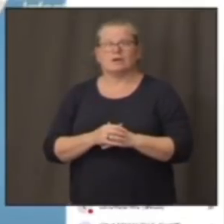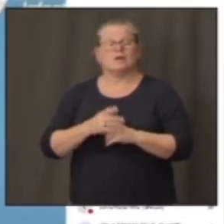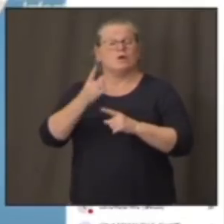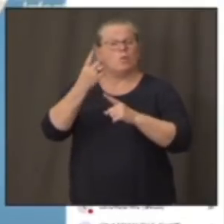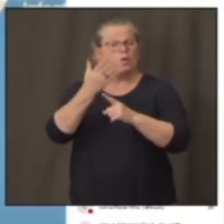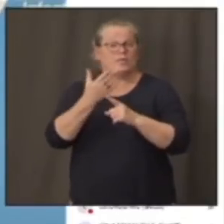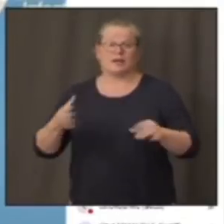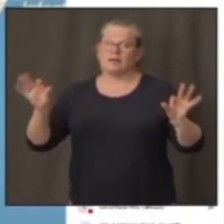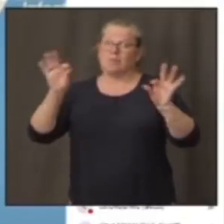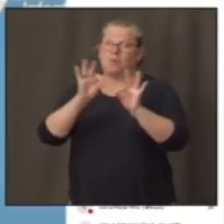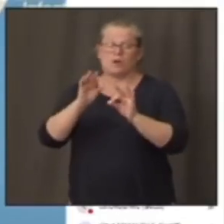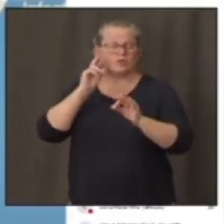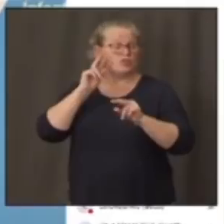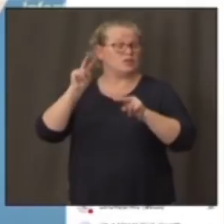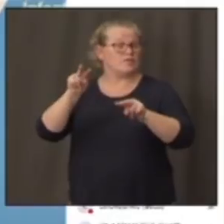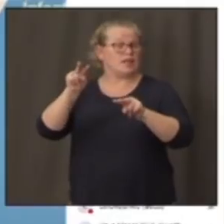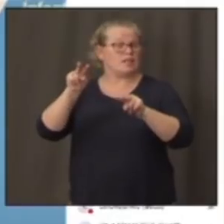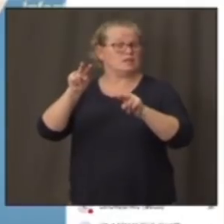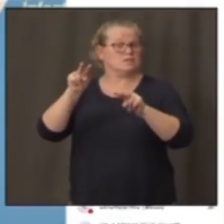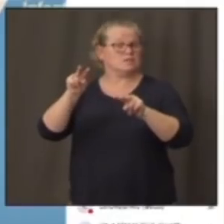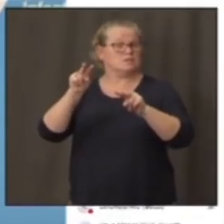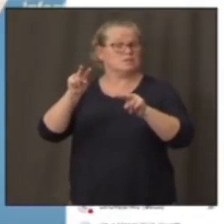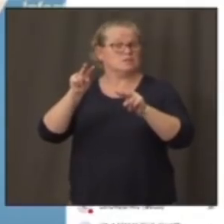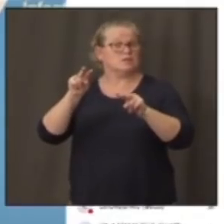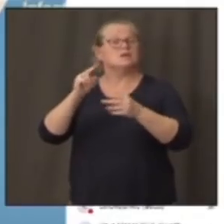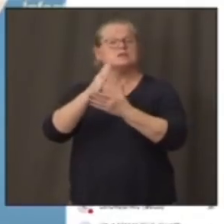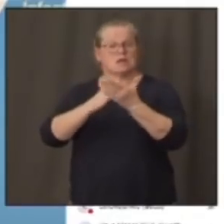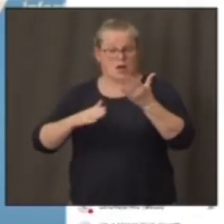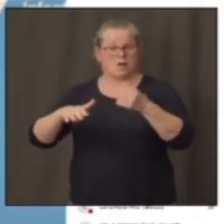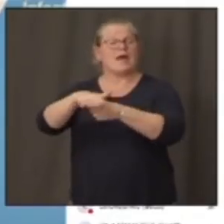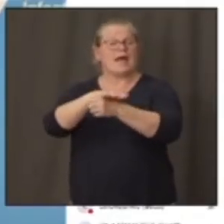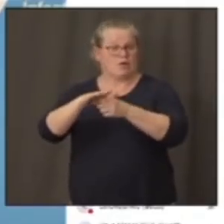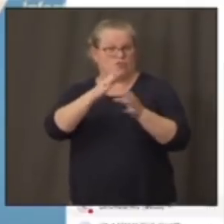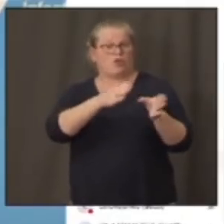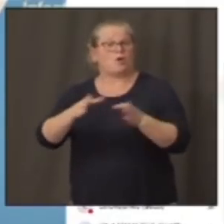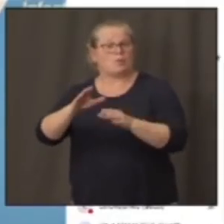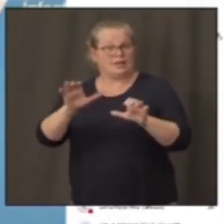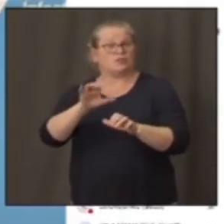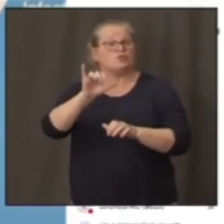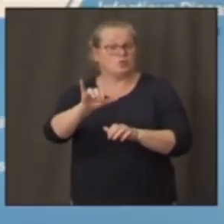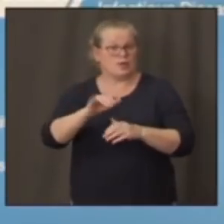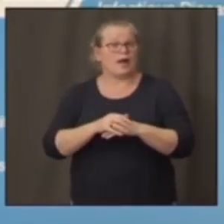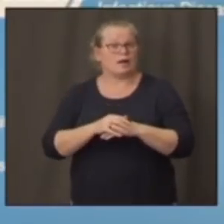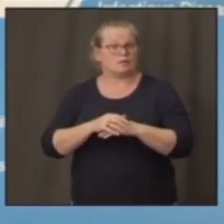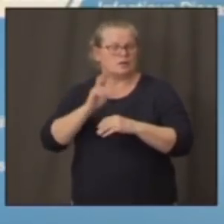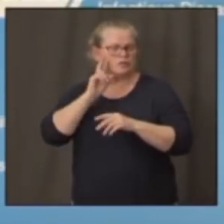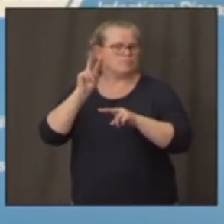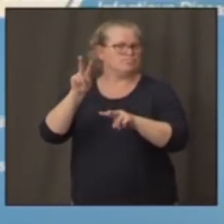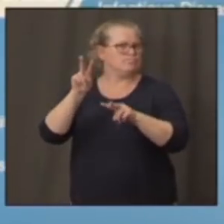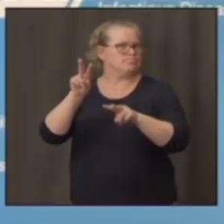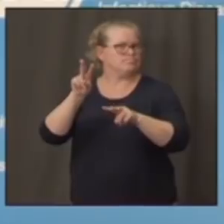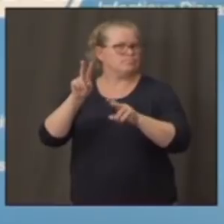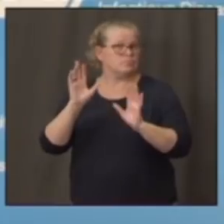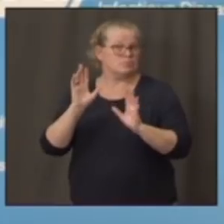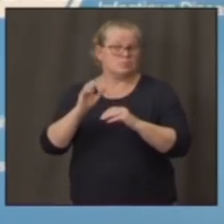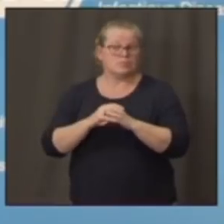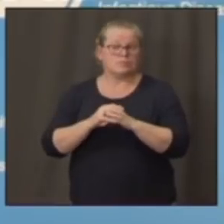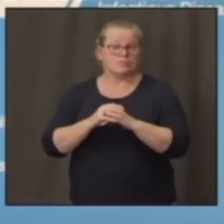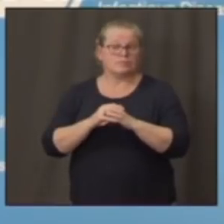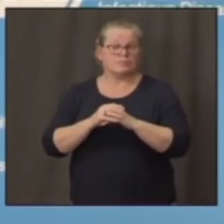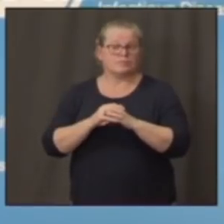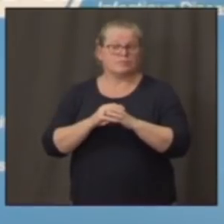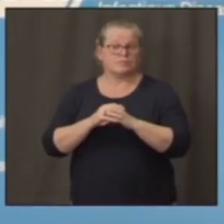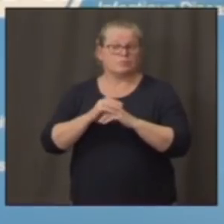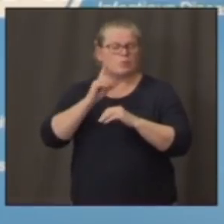Some jurisdictions are planning to do that. I think that's a decision that would have to be made locally by your health